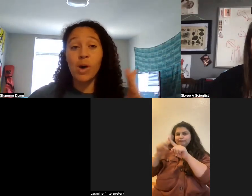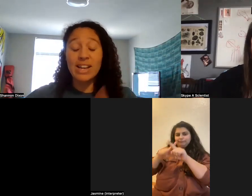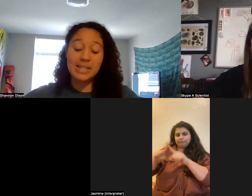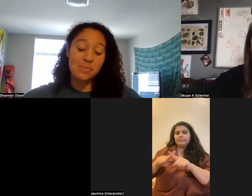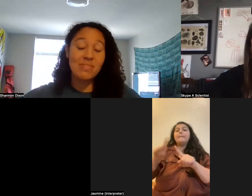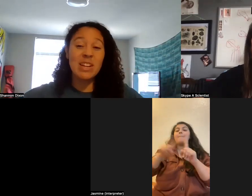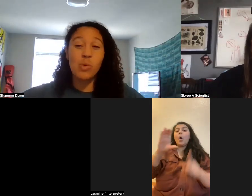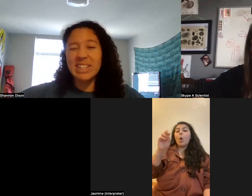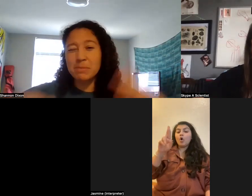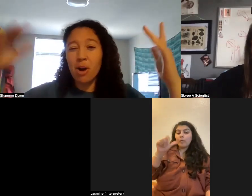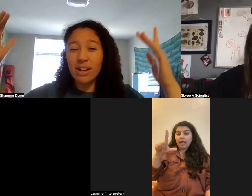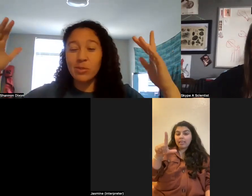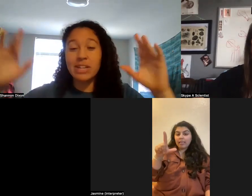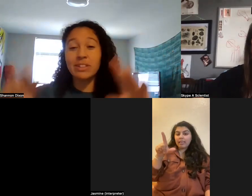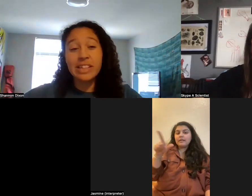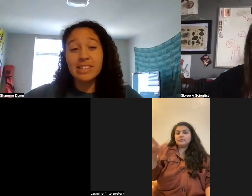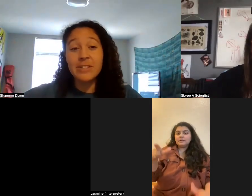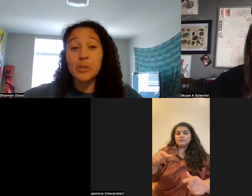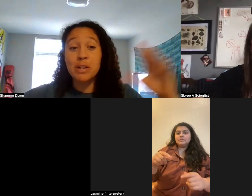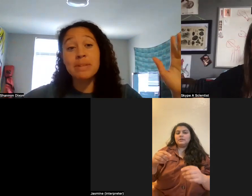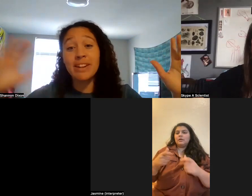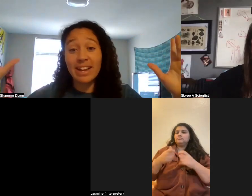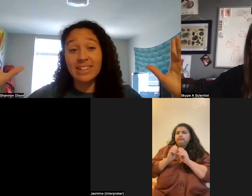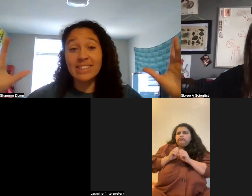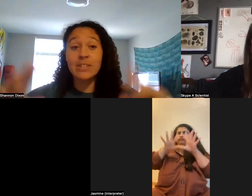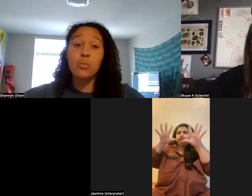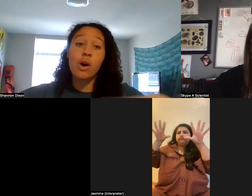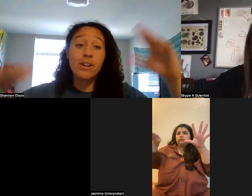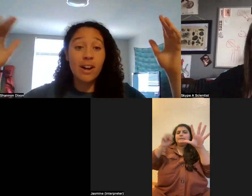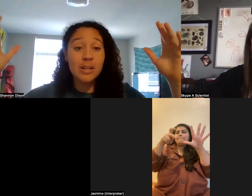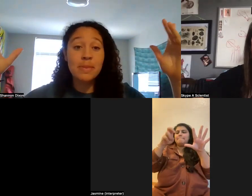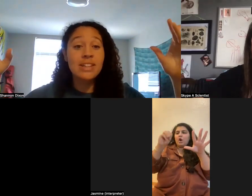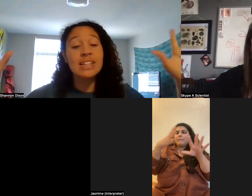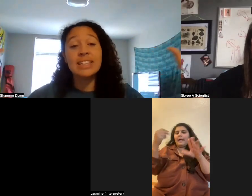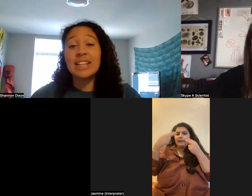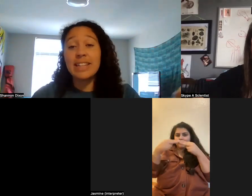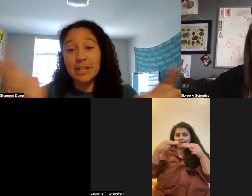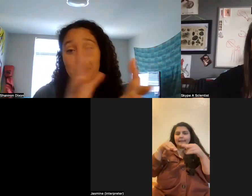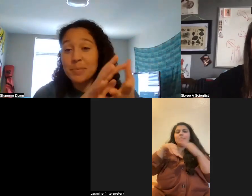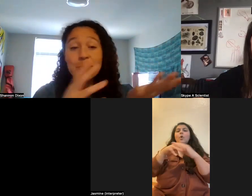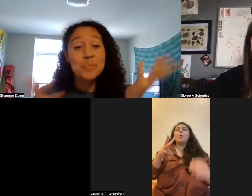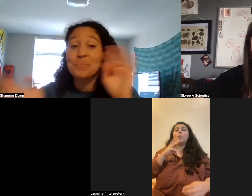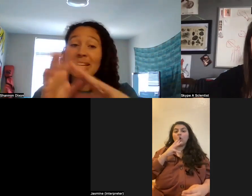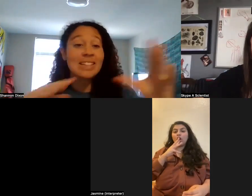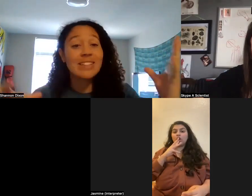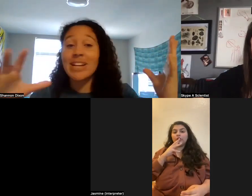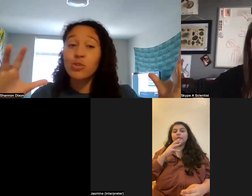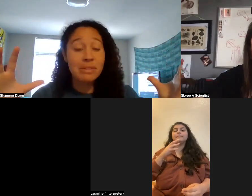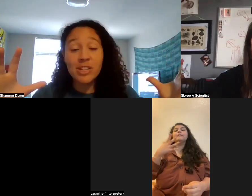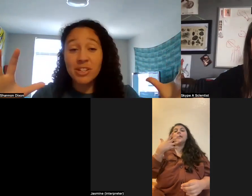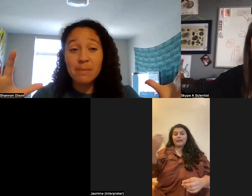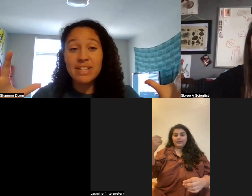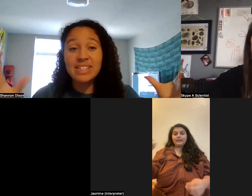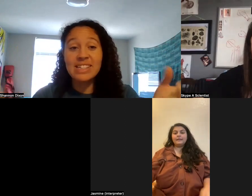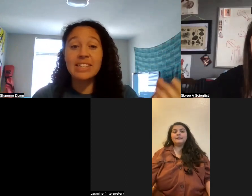coral wide, they like wide spawn where they release their sperm and their eggs into the water column. And then the